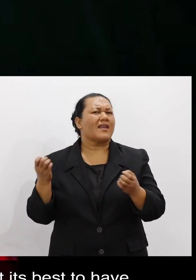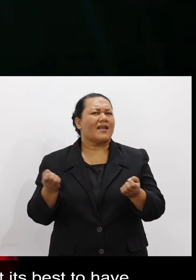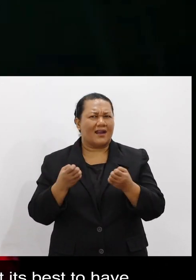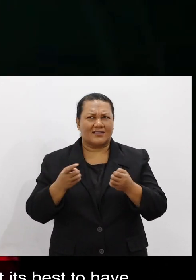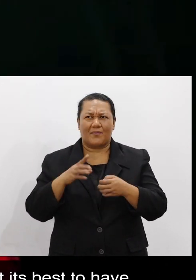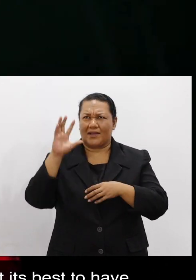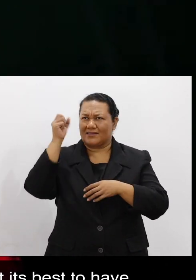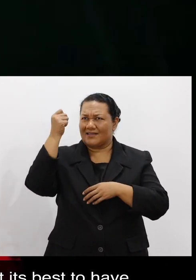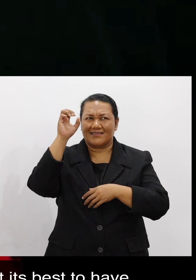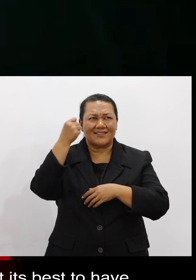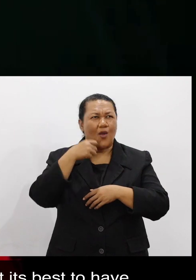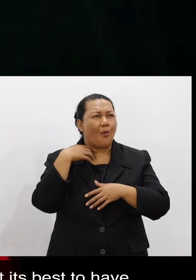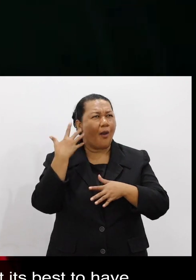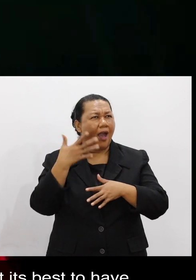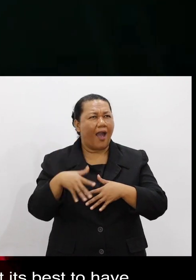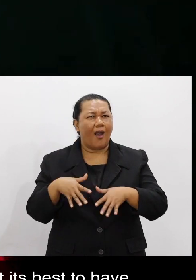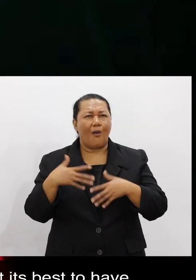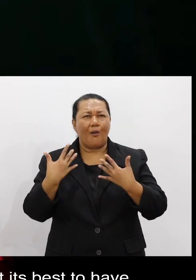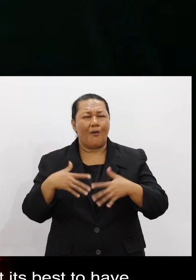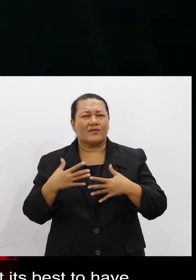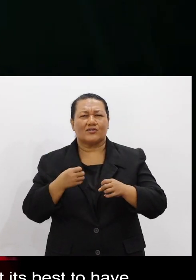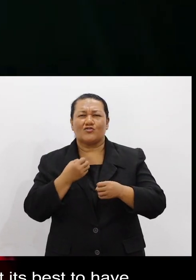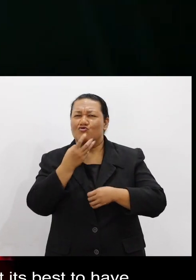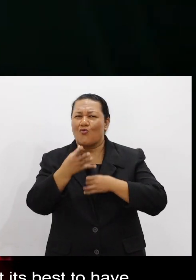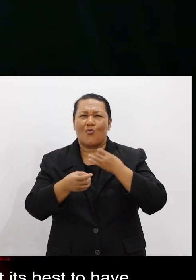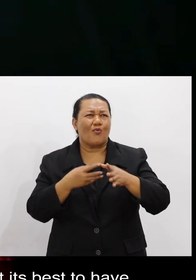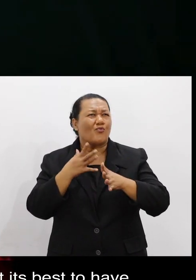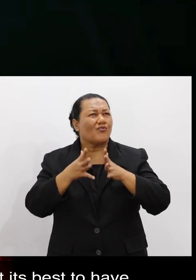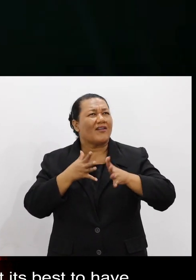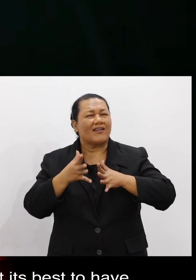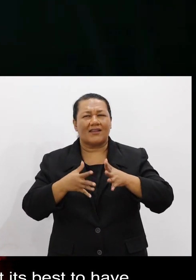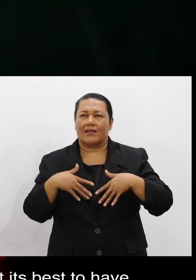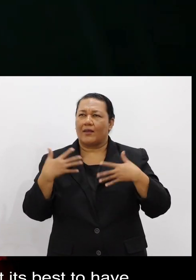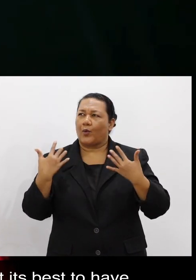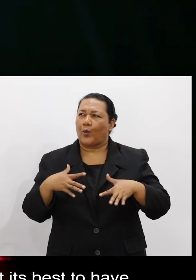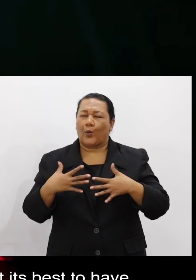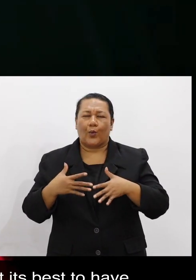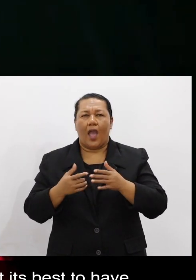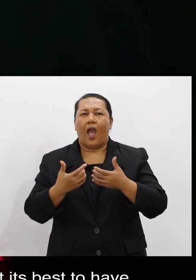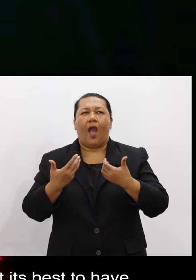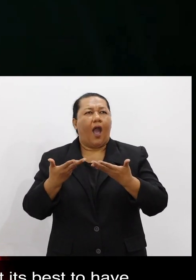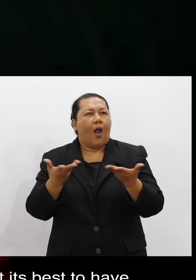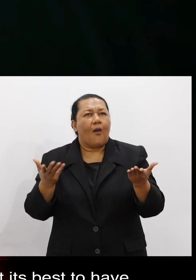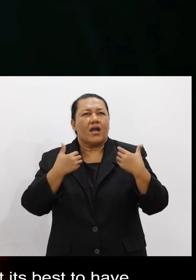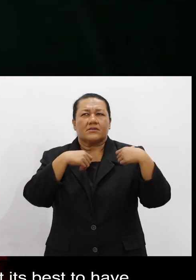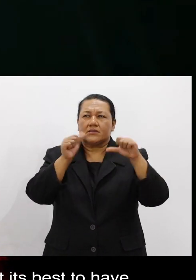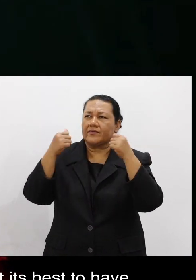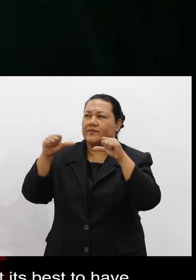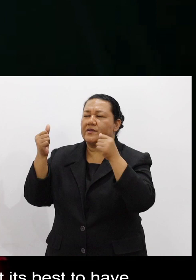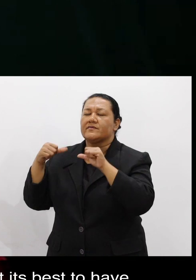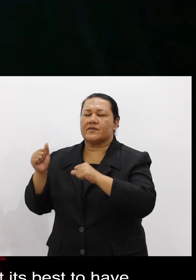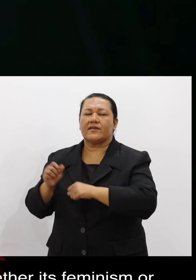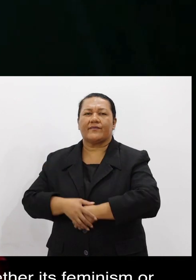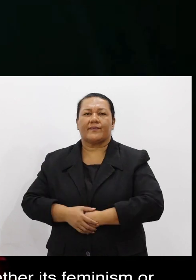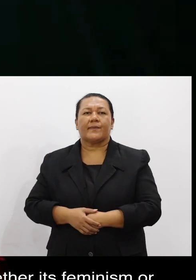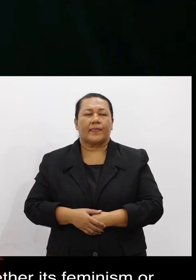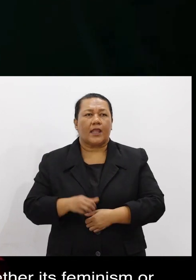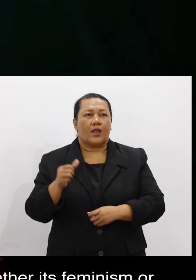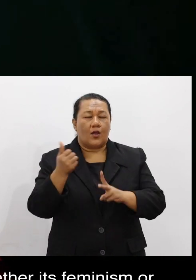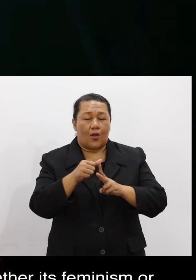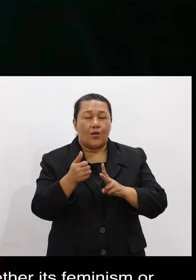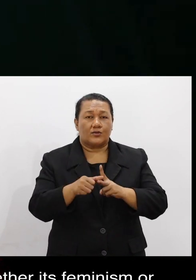their successful achievements. I think that it is very best to have a